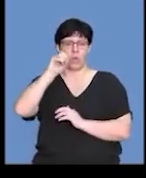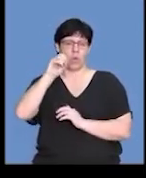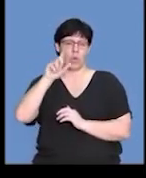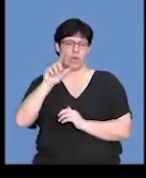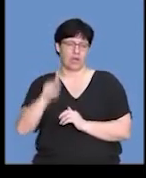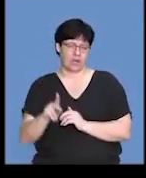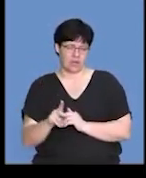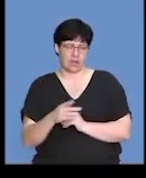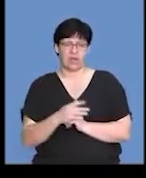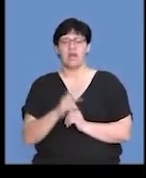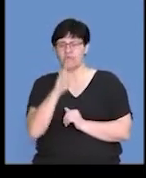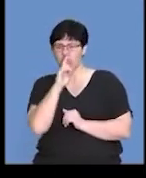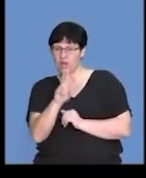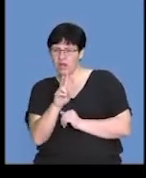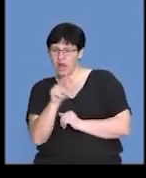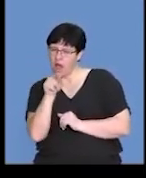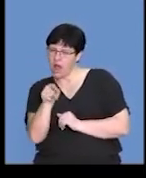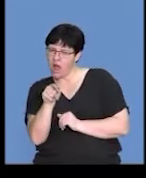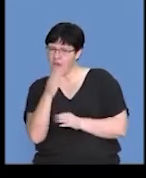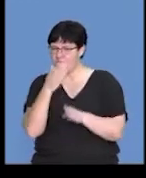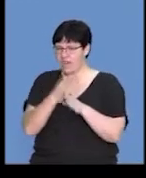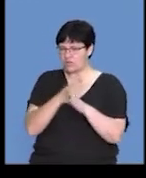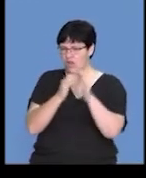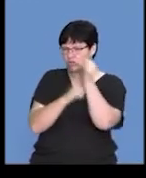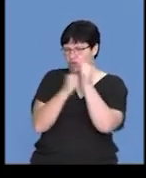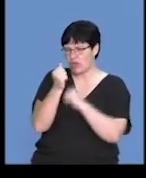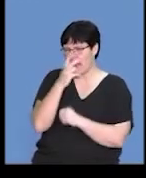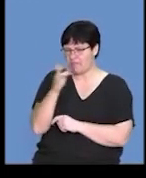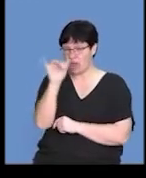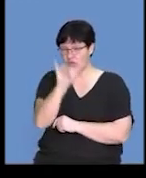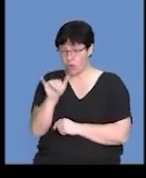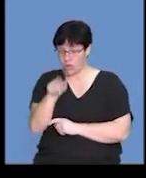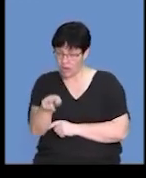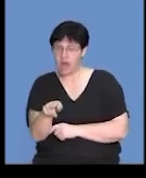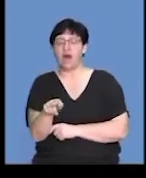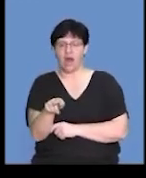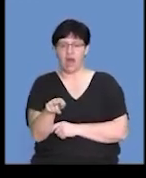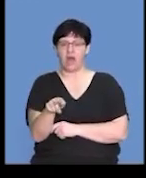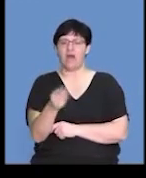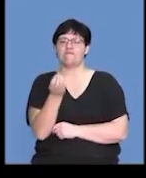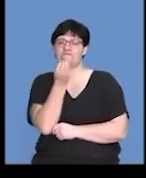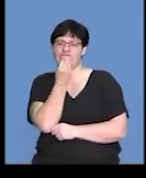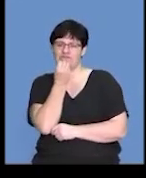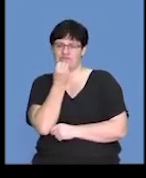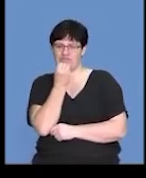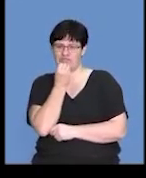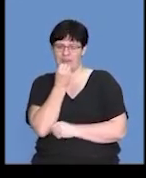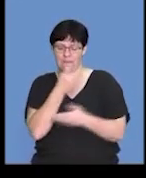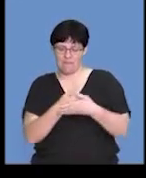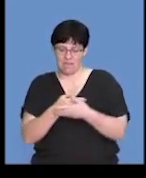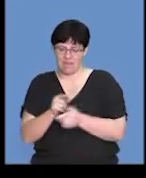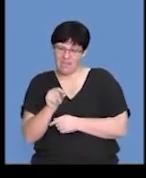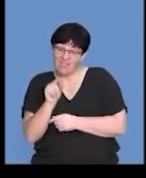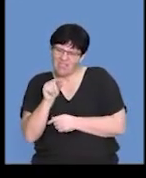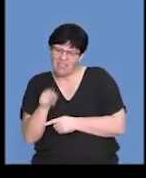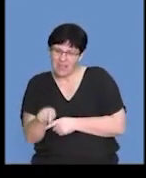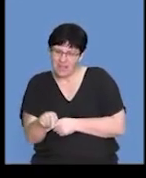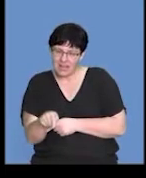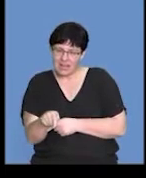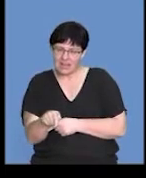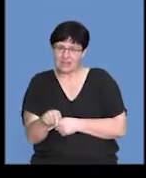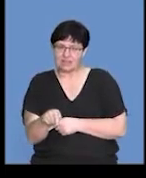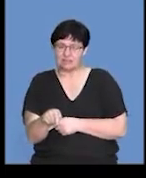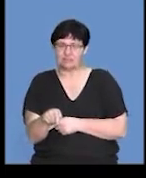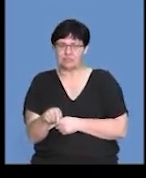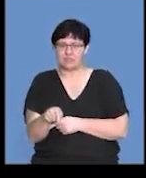And if you think about the structure of the yolk and its function, the yolk is essentially the nutrition that the baby or the developing fetus, or in